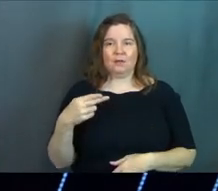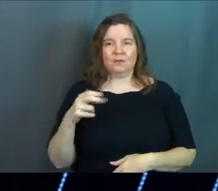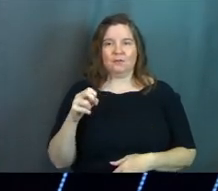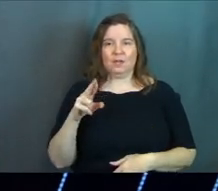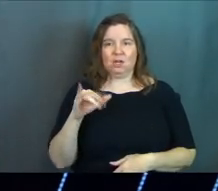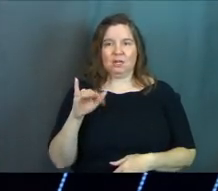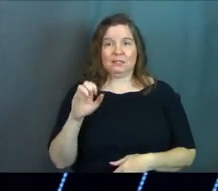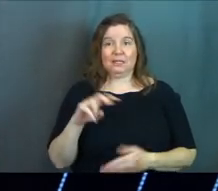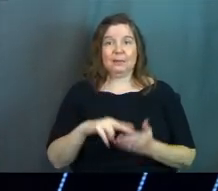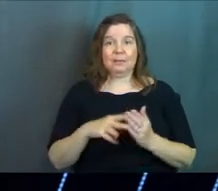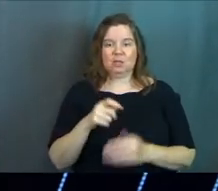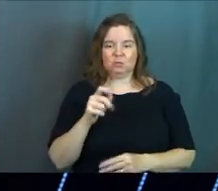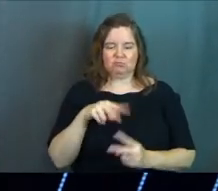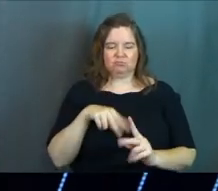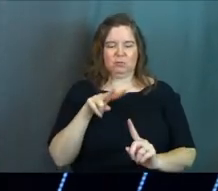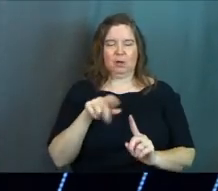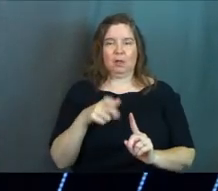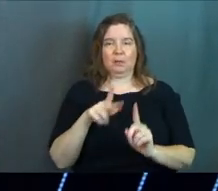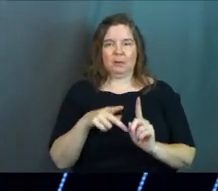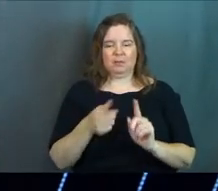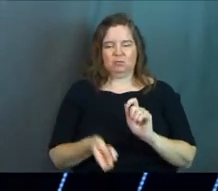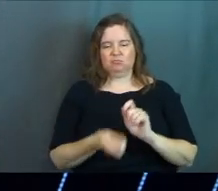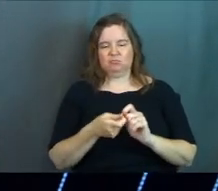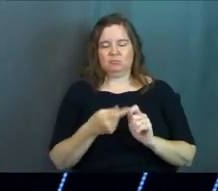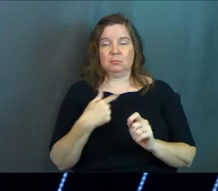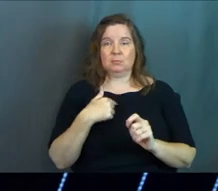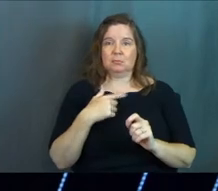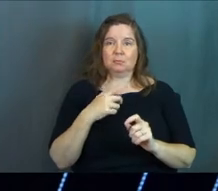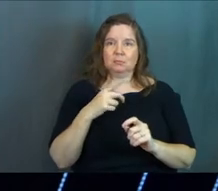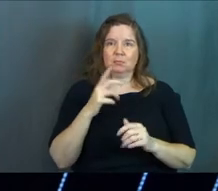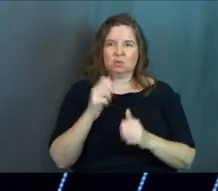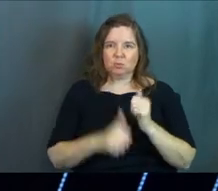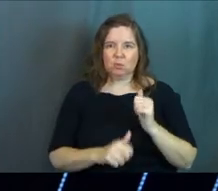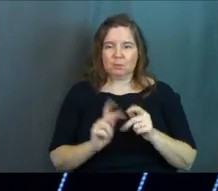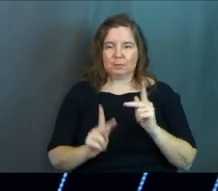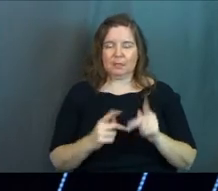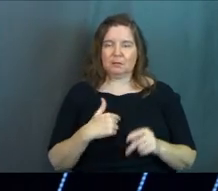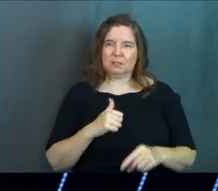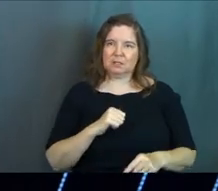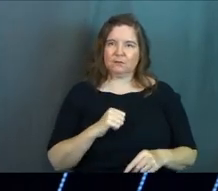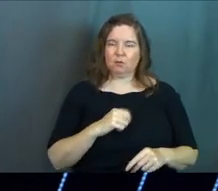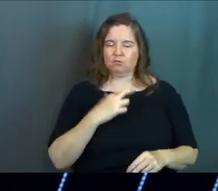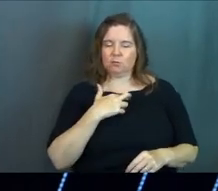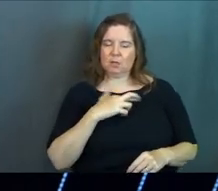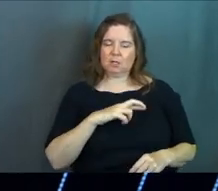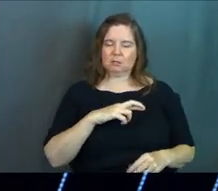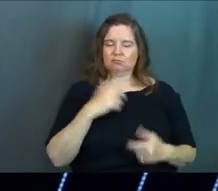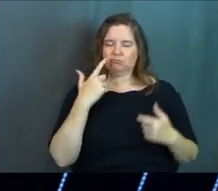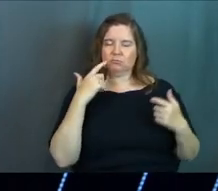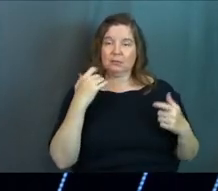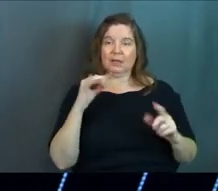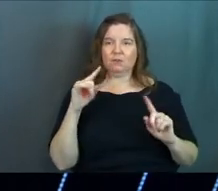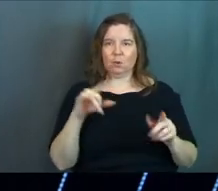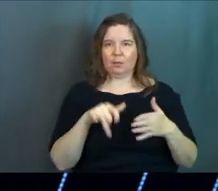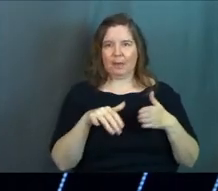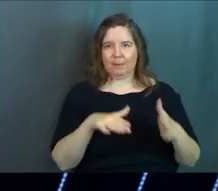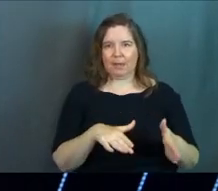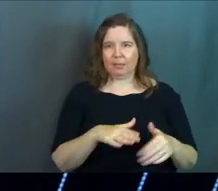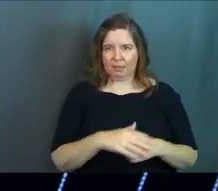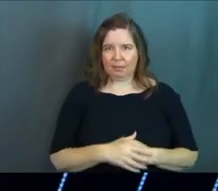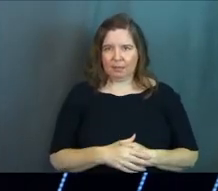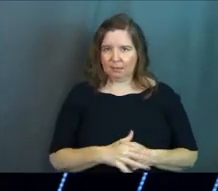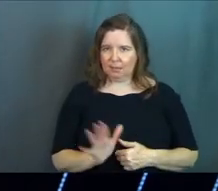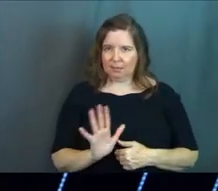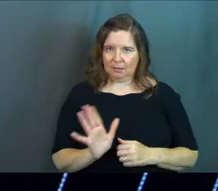judging other people, being cruel toward them, self-righteously being religious. If you go that path,